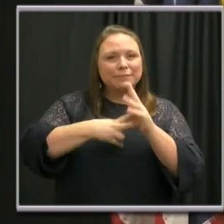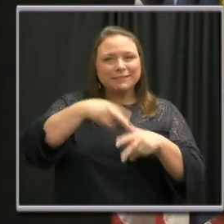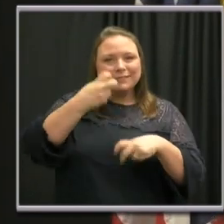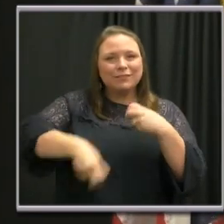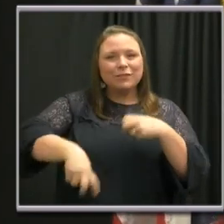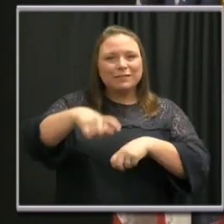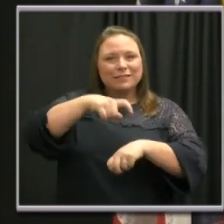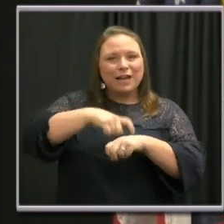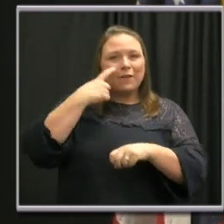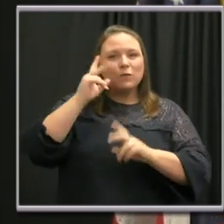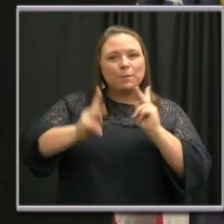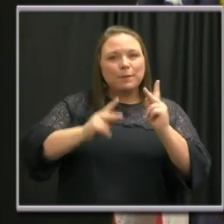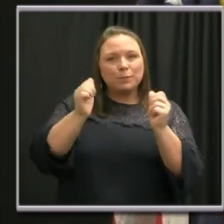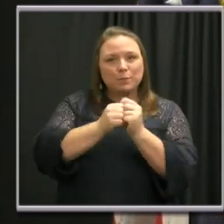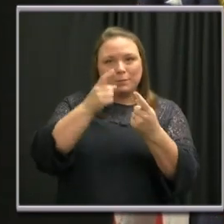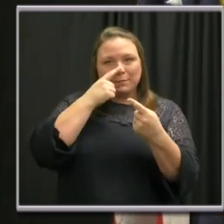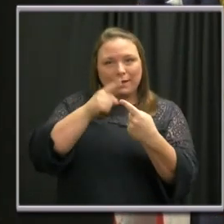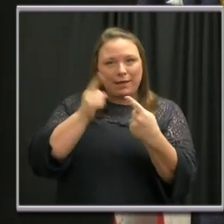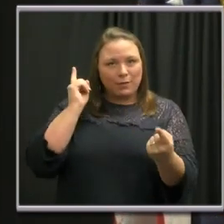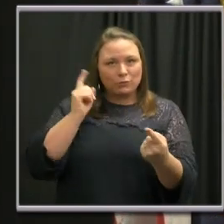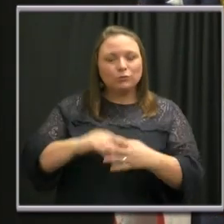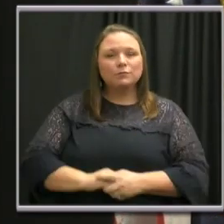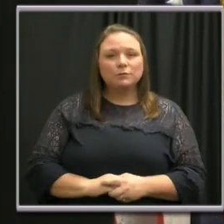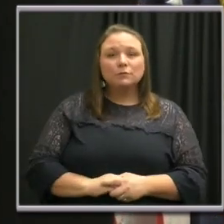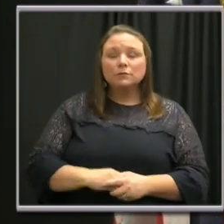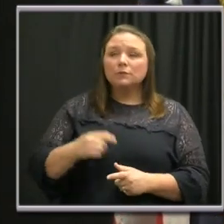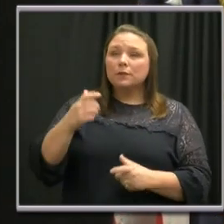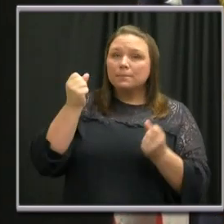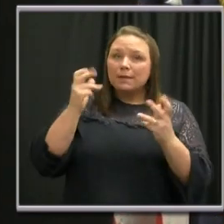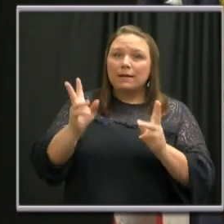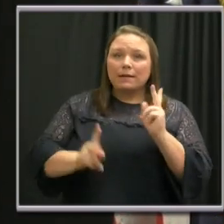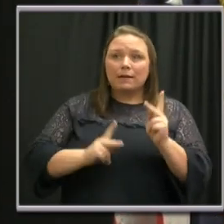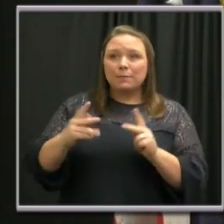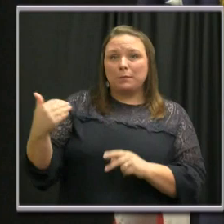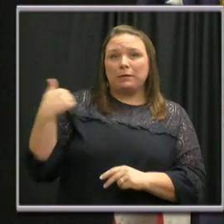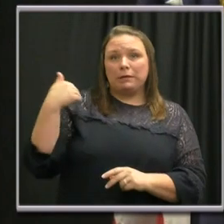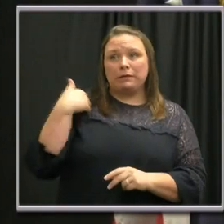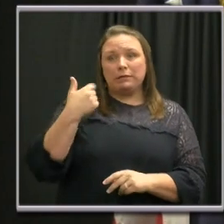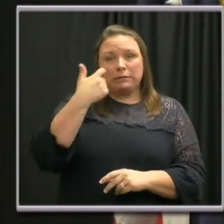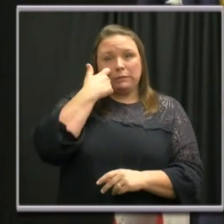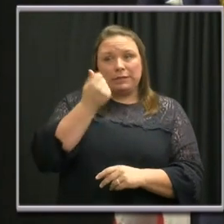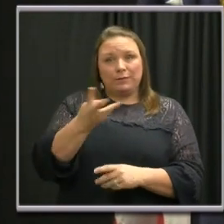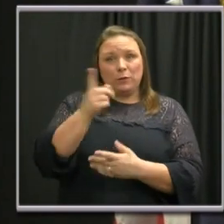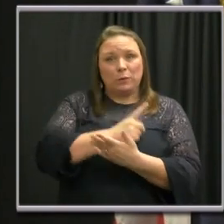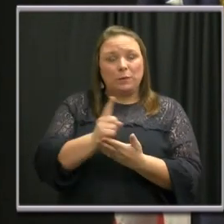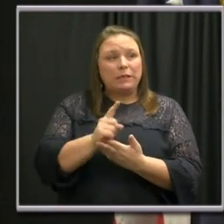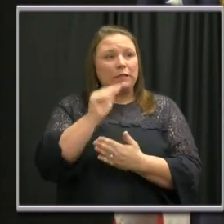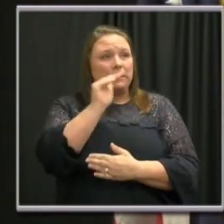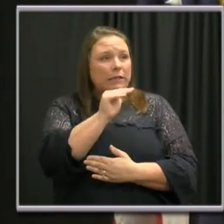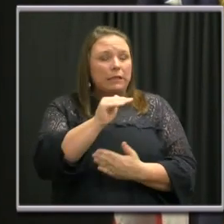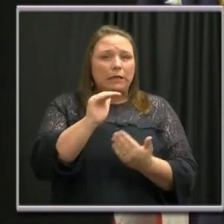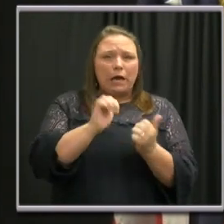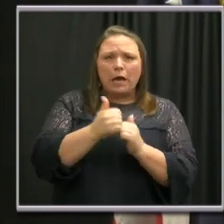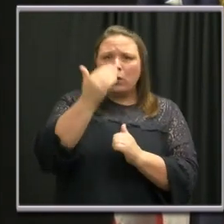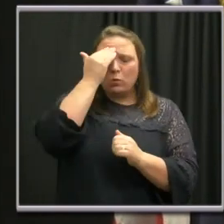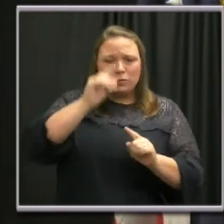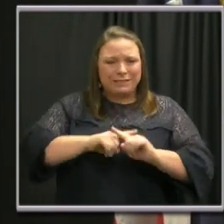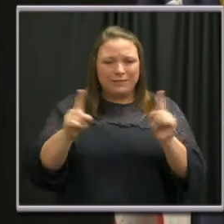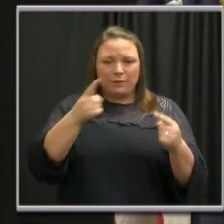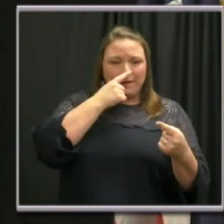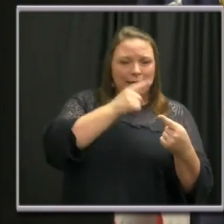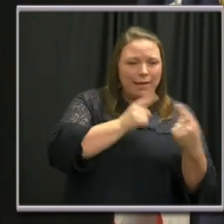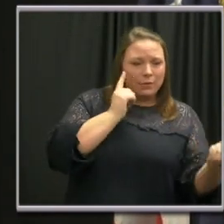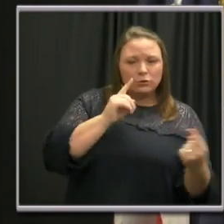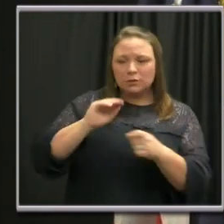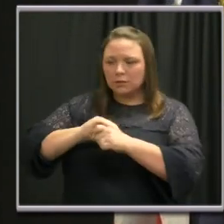time for people who suffer from allergies. And I've been asked many times over the last couple of weeks, how does one distinguish the symptoms of allergies